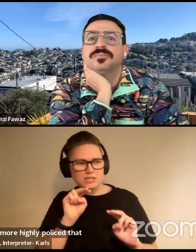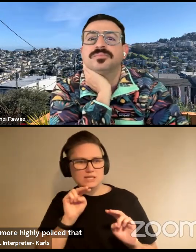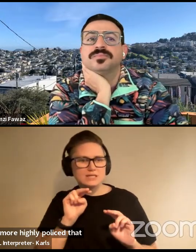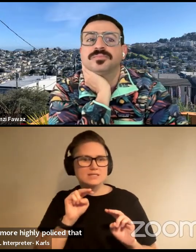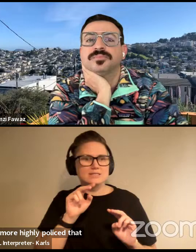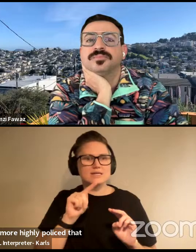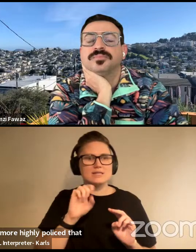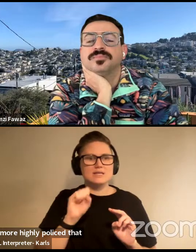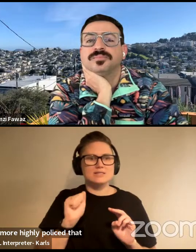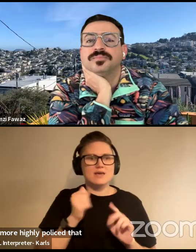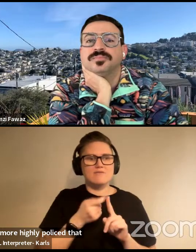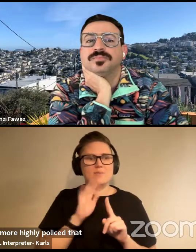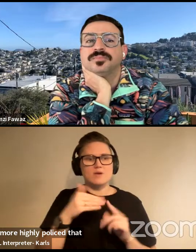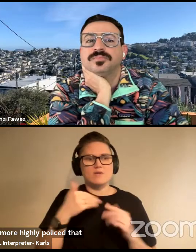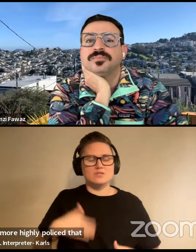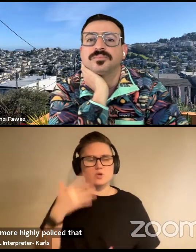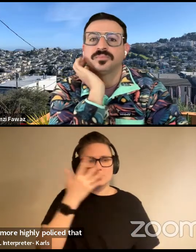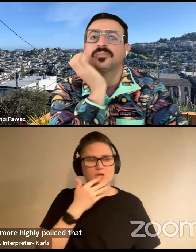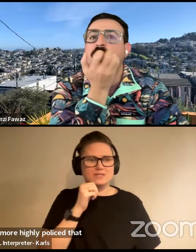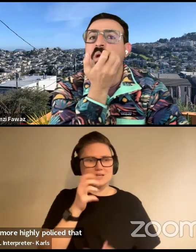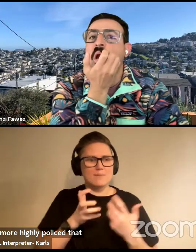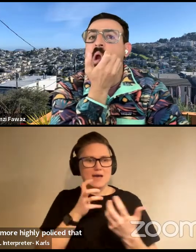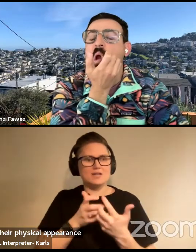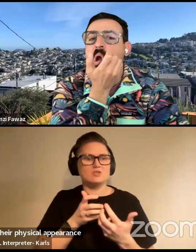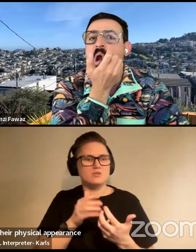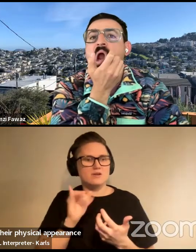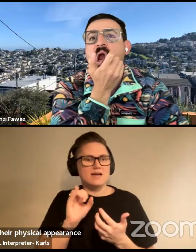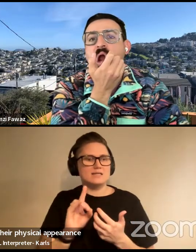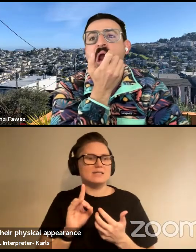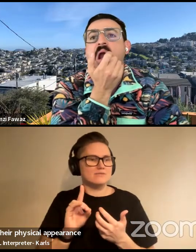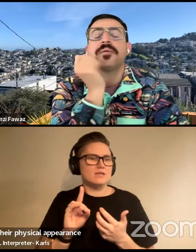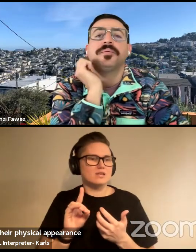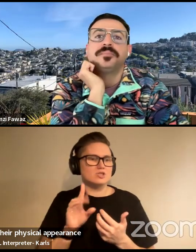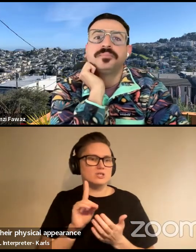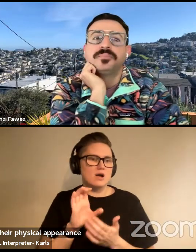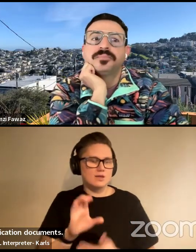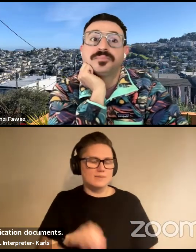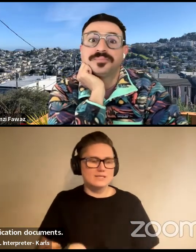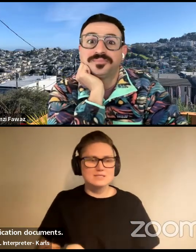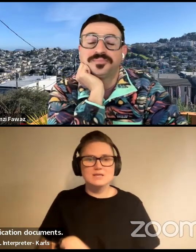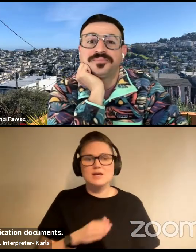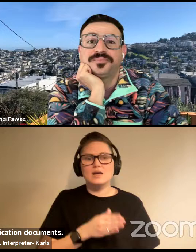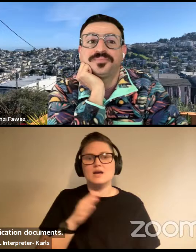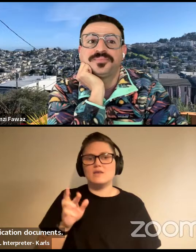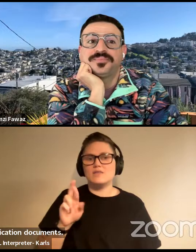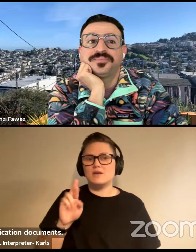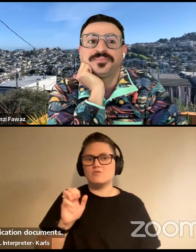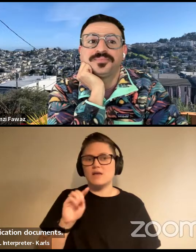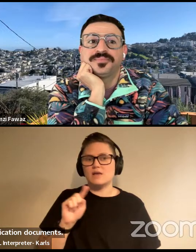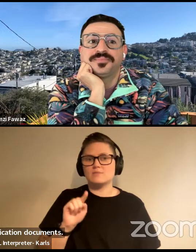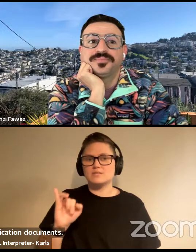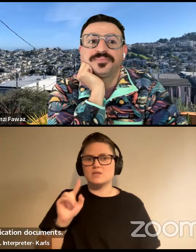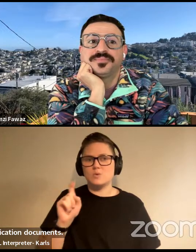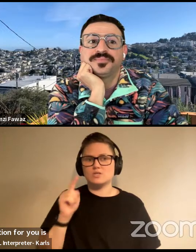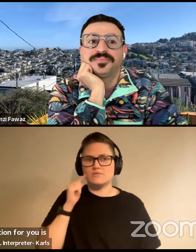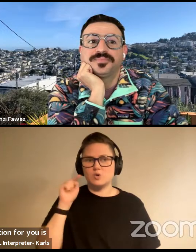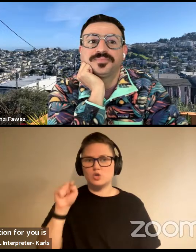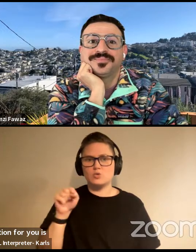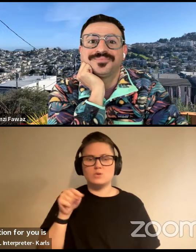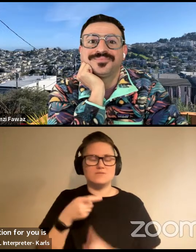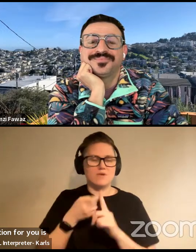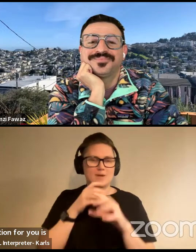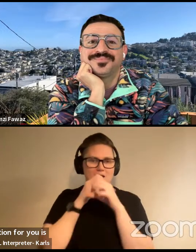to their physical appearance, not matching their identification documents. And Ramsey, the question for you is, this is from an anonymous